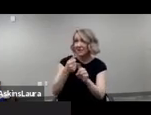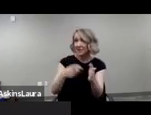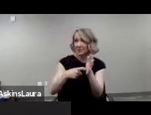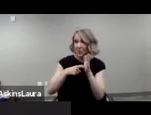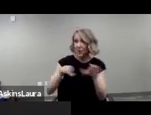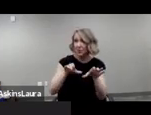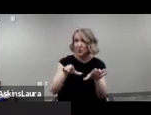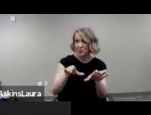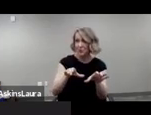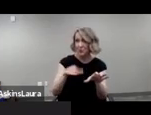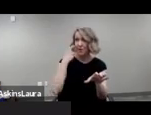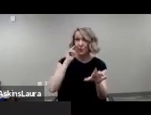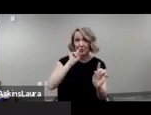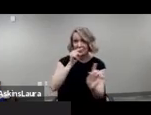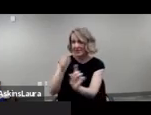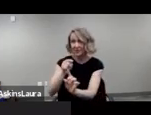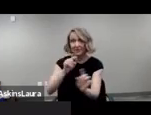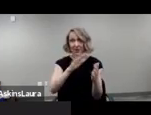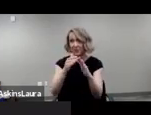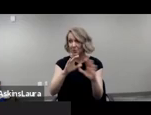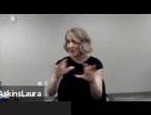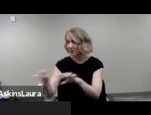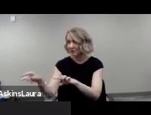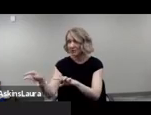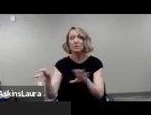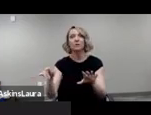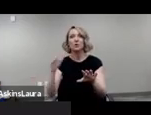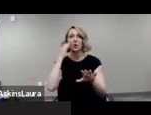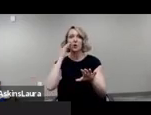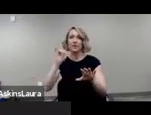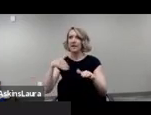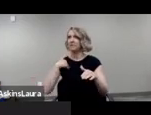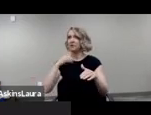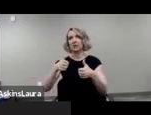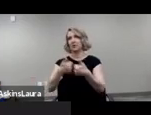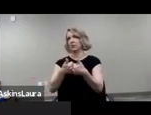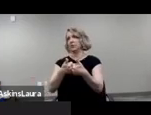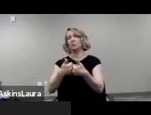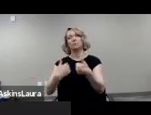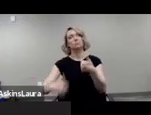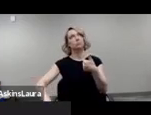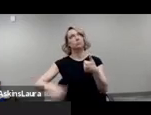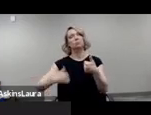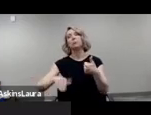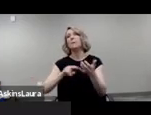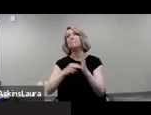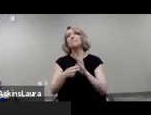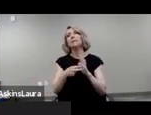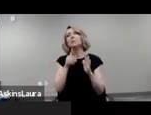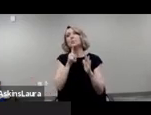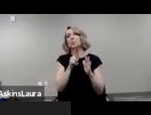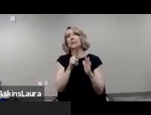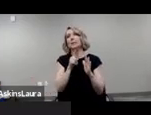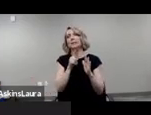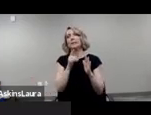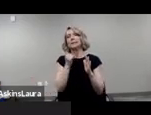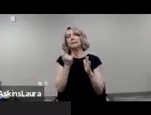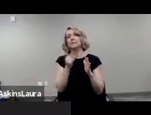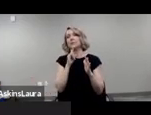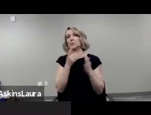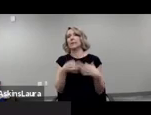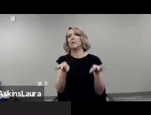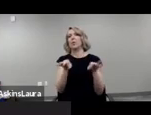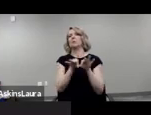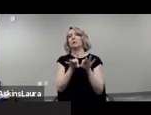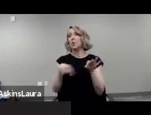they're going to have those challenges is going to be why it's going to be that much more important um we know that it's coming